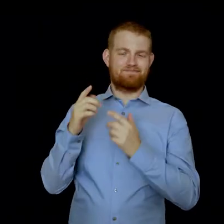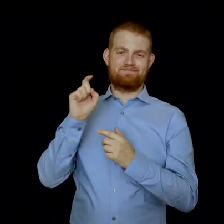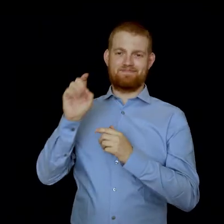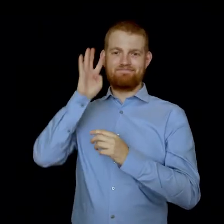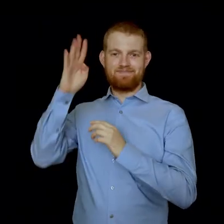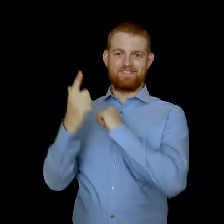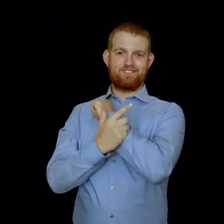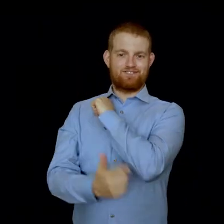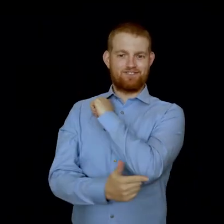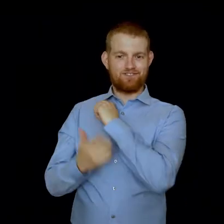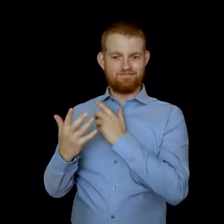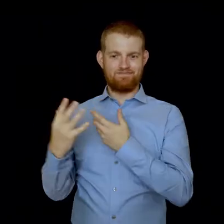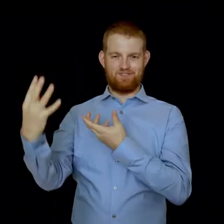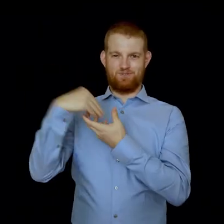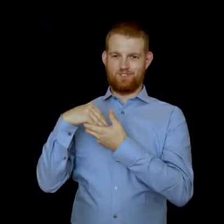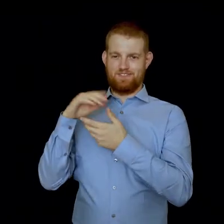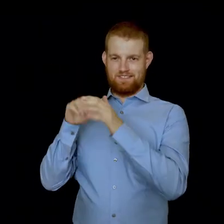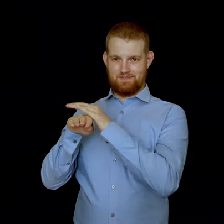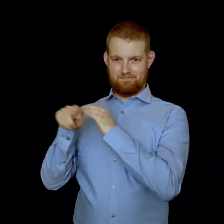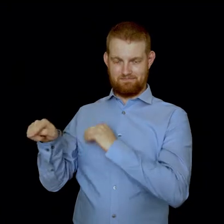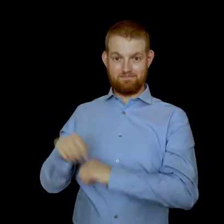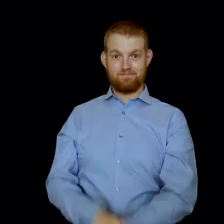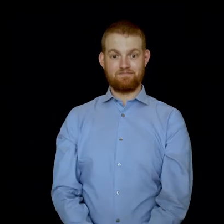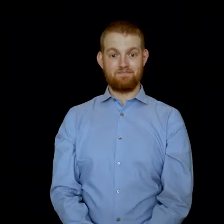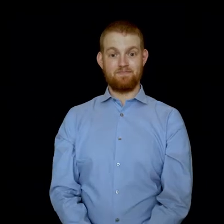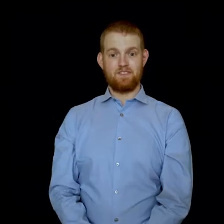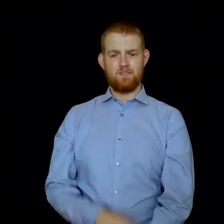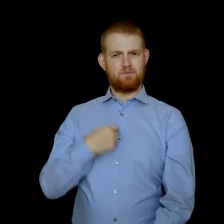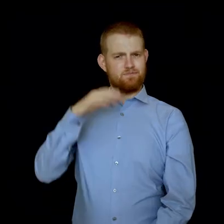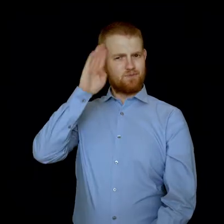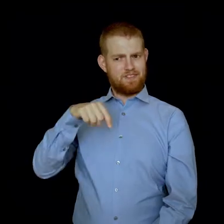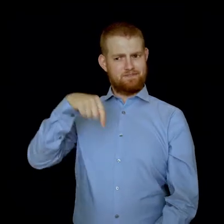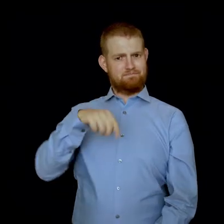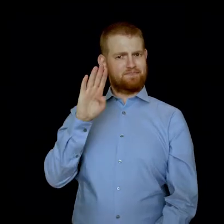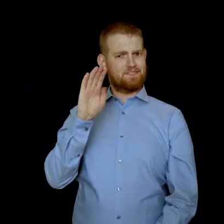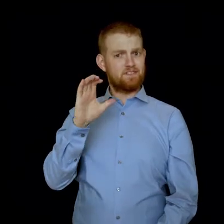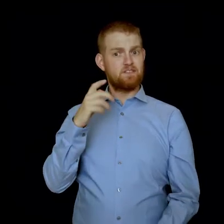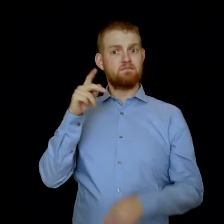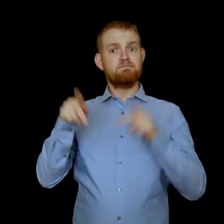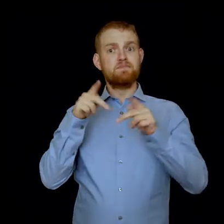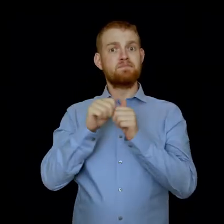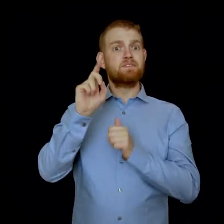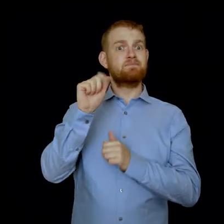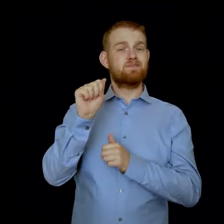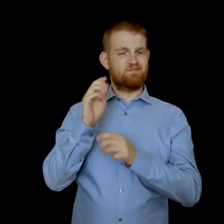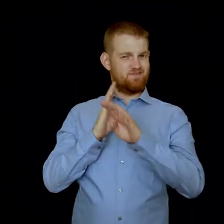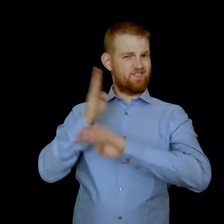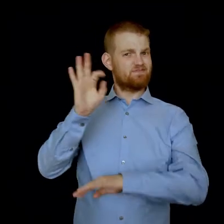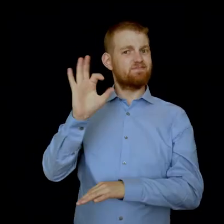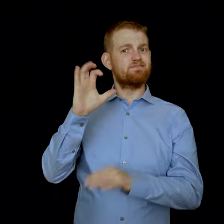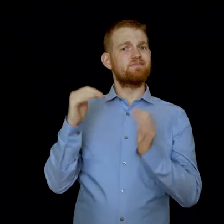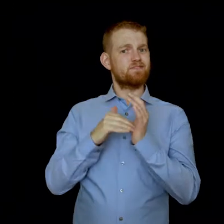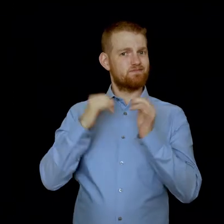a critical step in helping us to achieve this goal. We know that more than 900,000 British Columbians identify